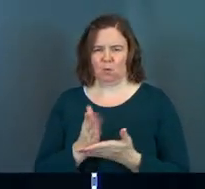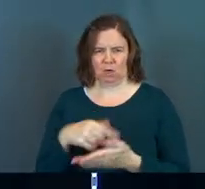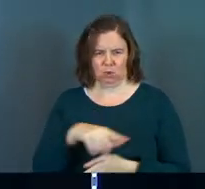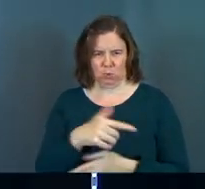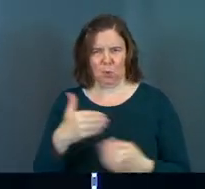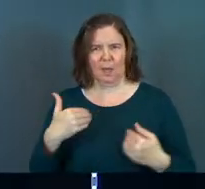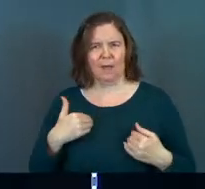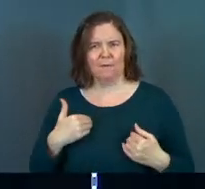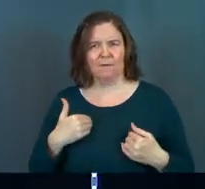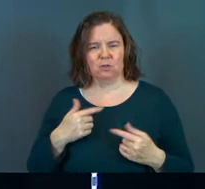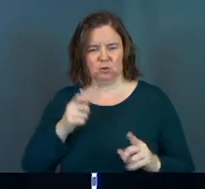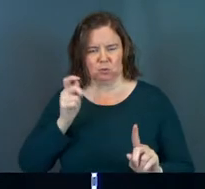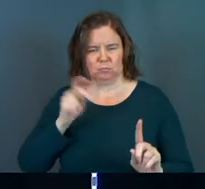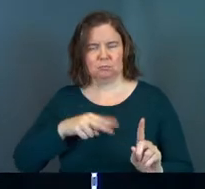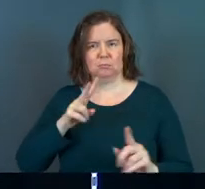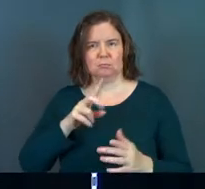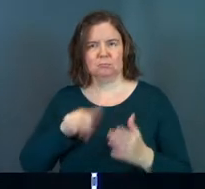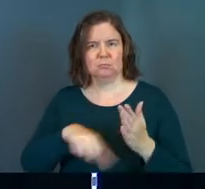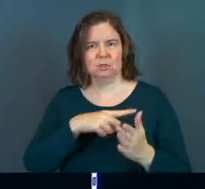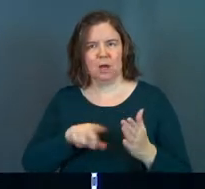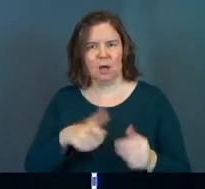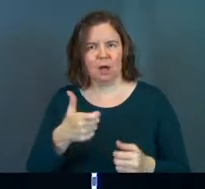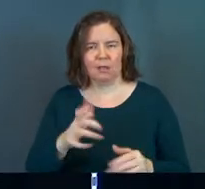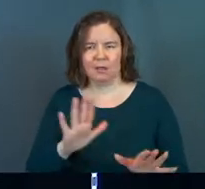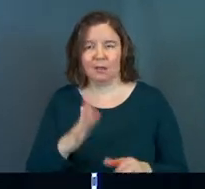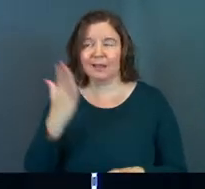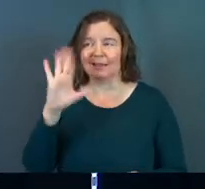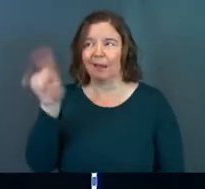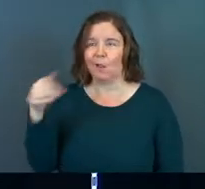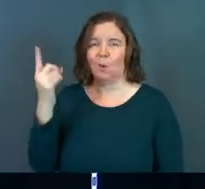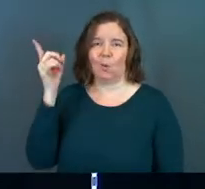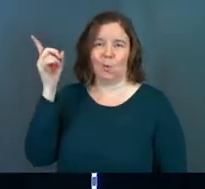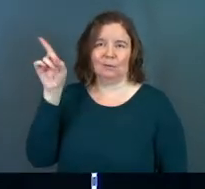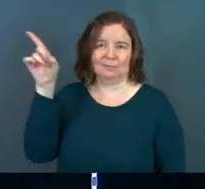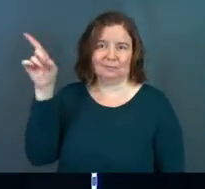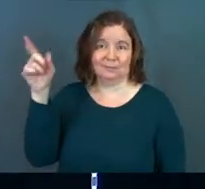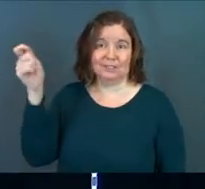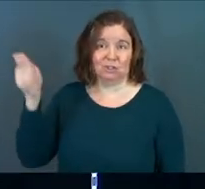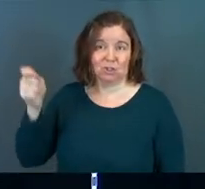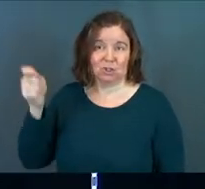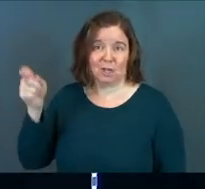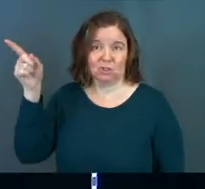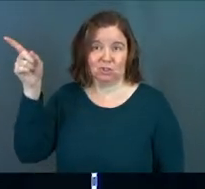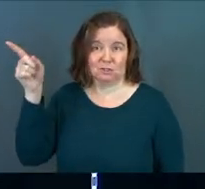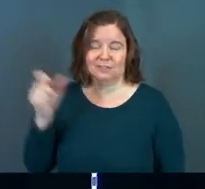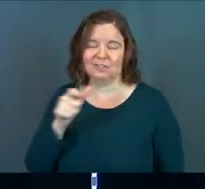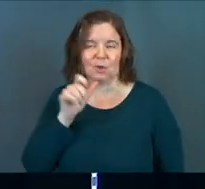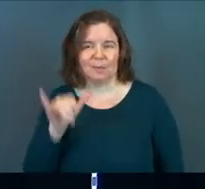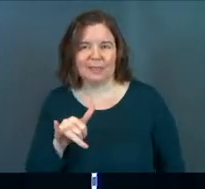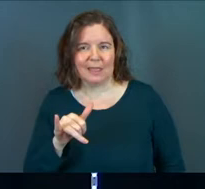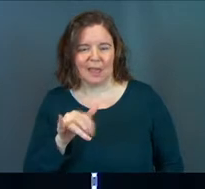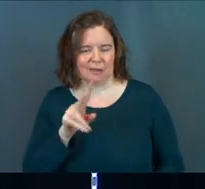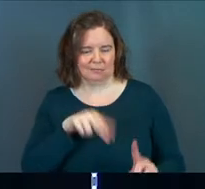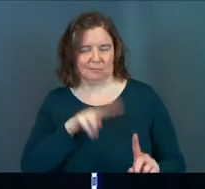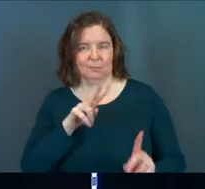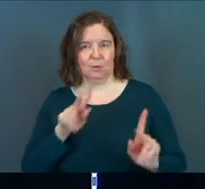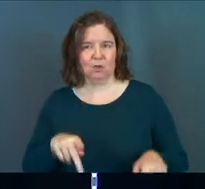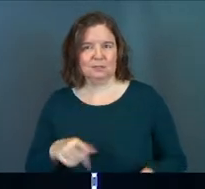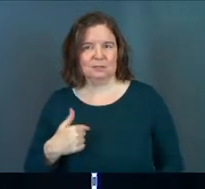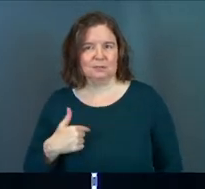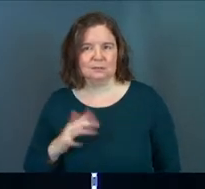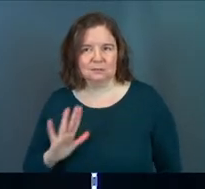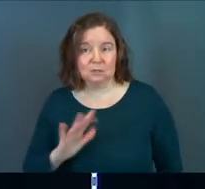do you have to judge others? God alone is judge. Don't be that judgmental person.